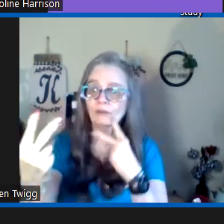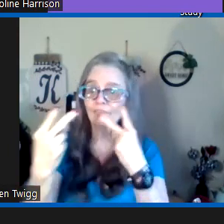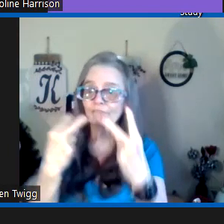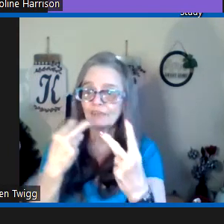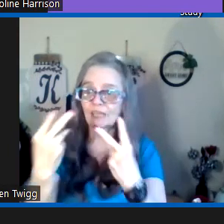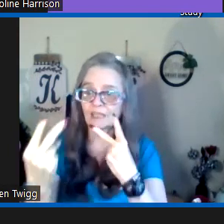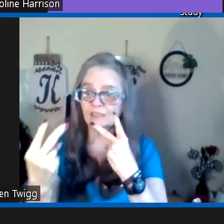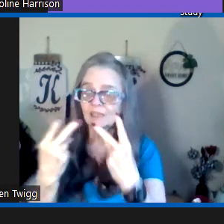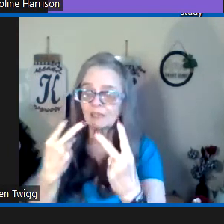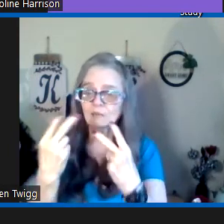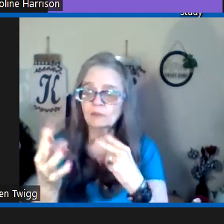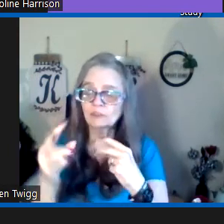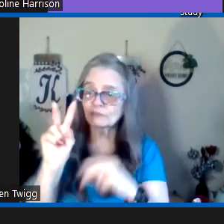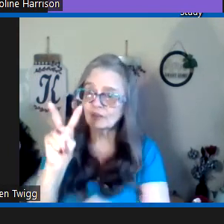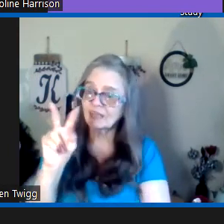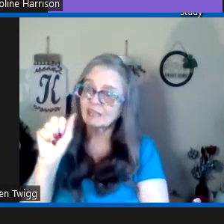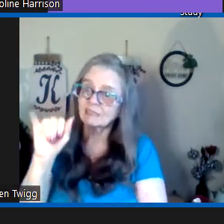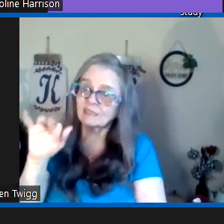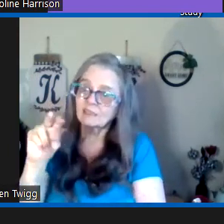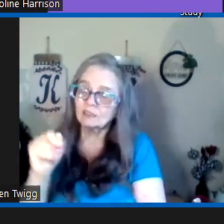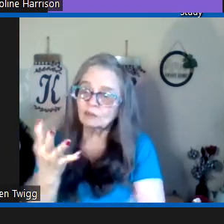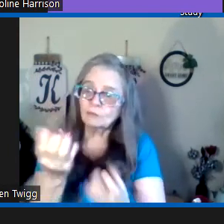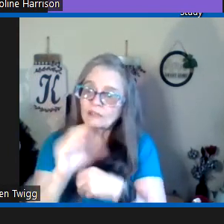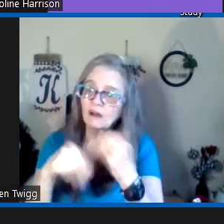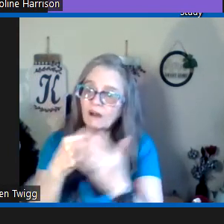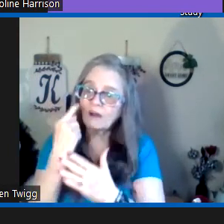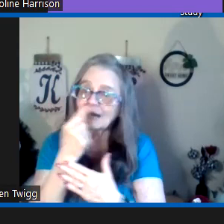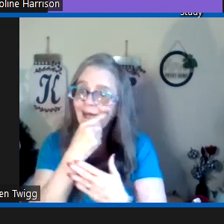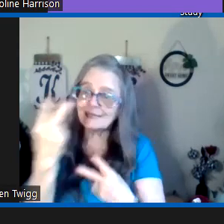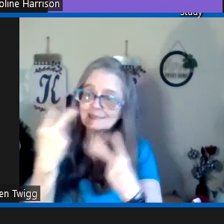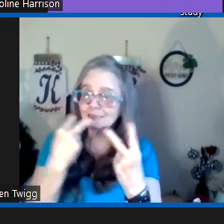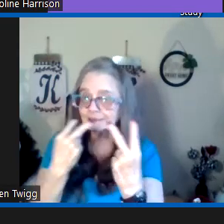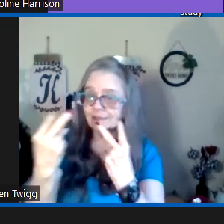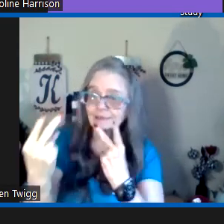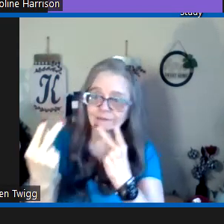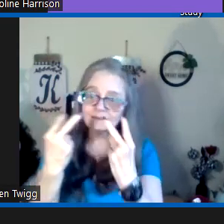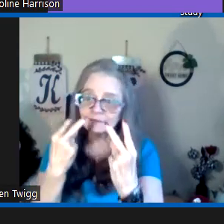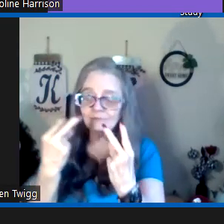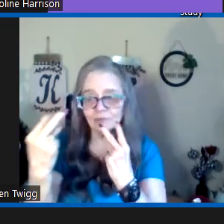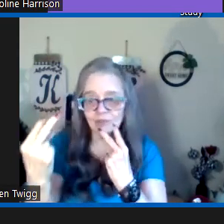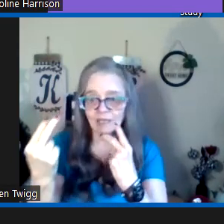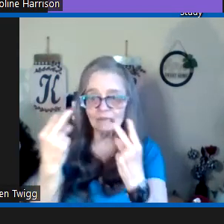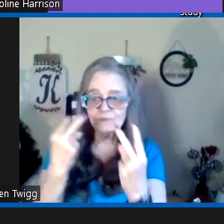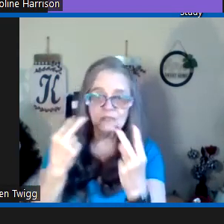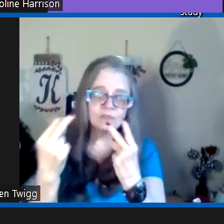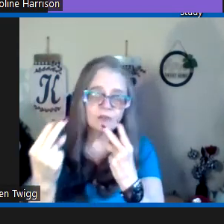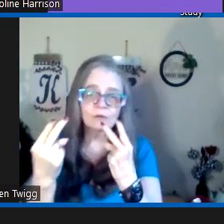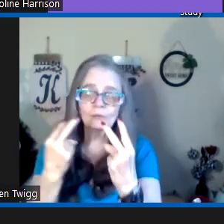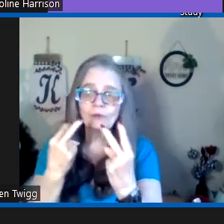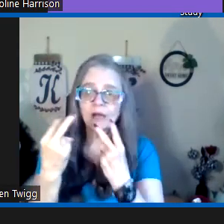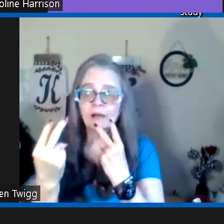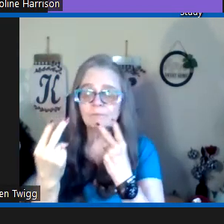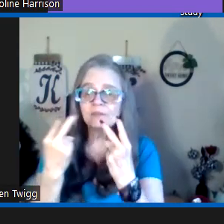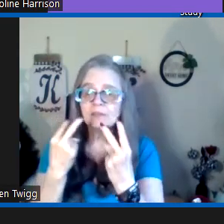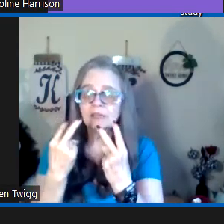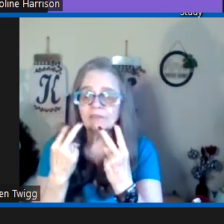you vain and when you're vain you want all eyes looking at you okay so